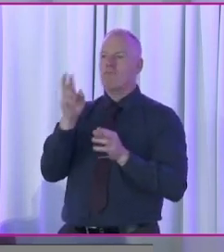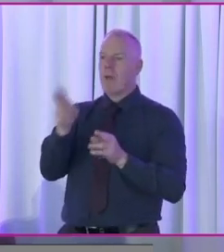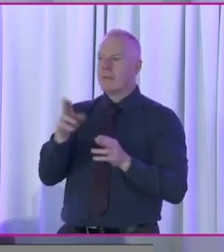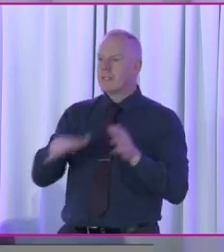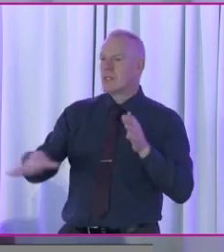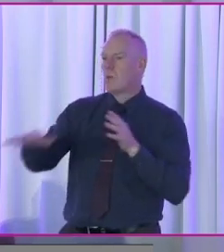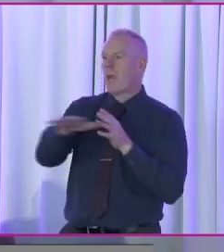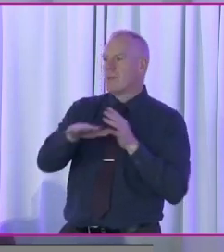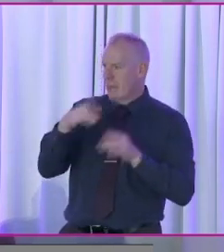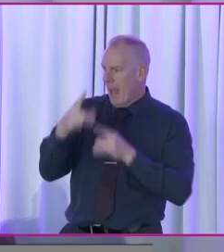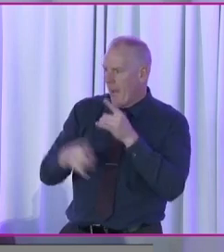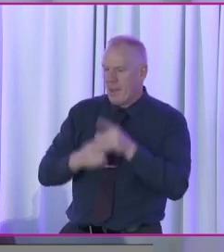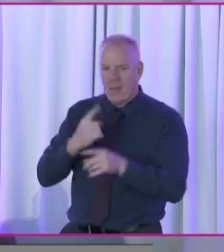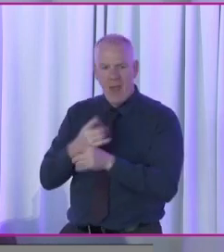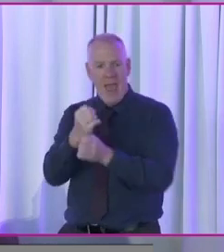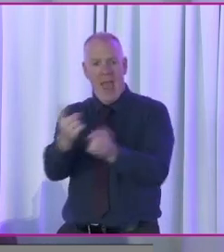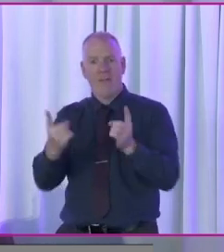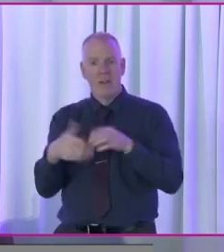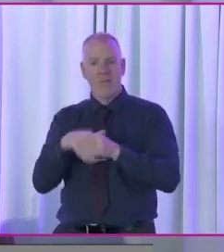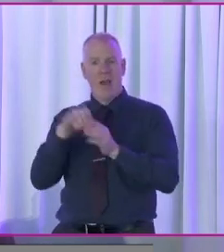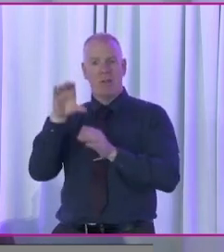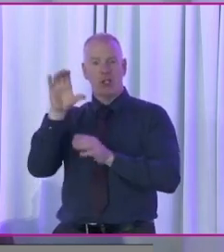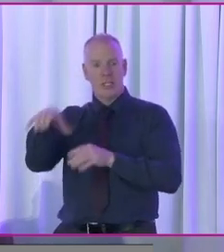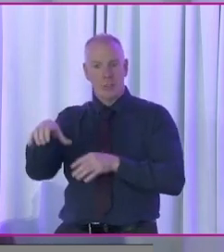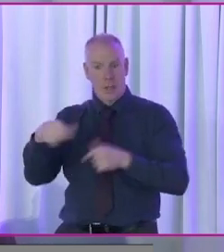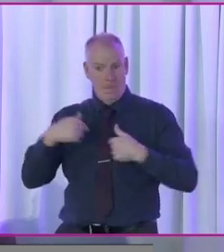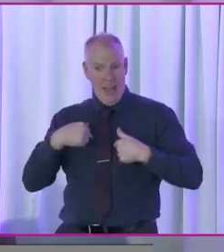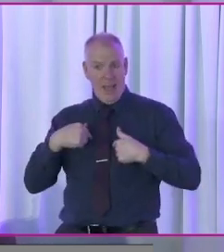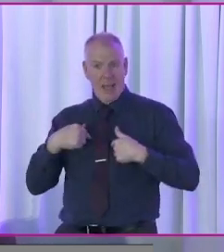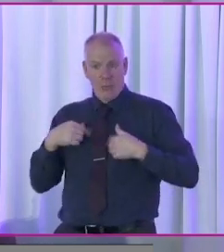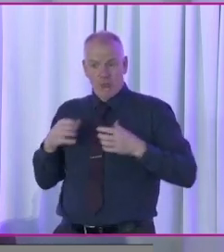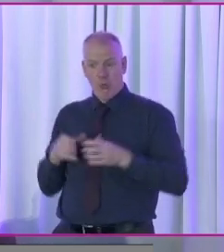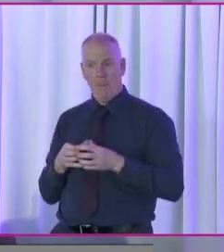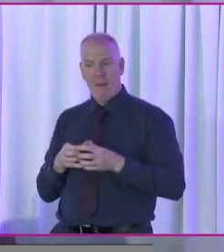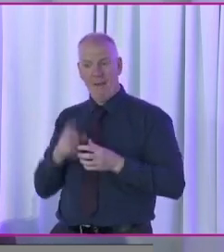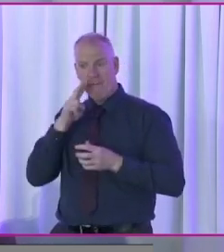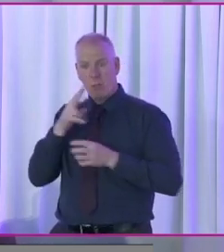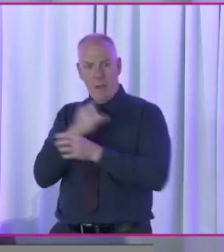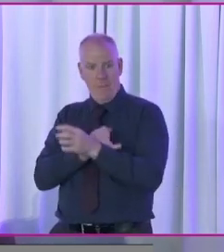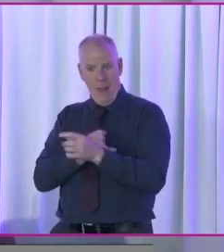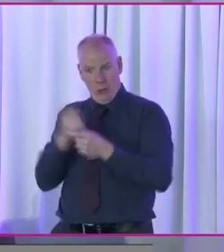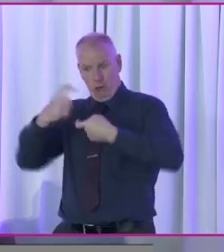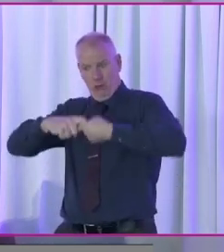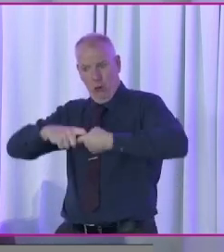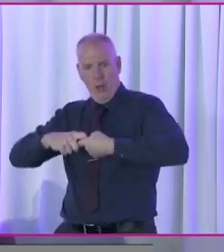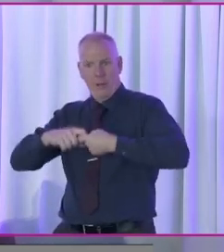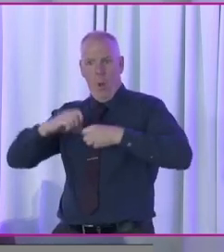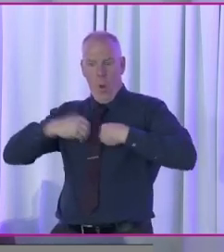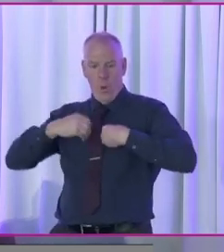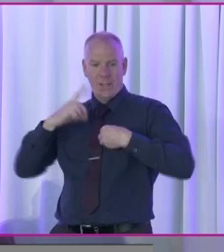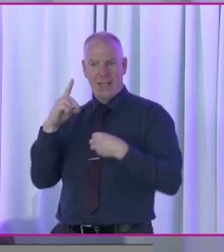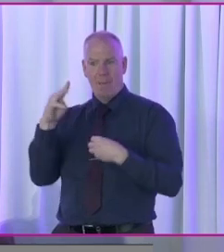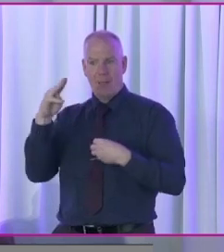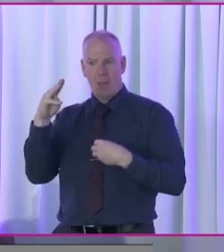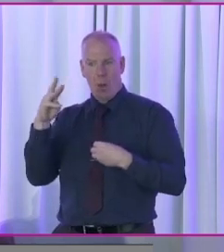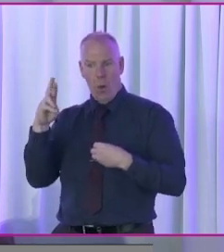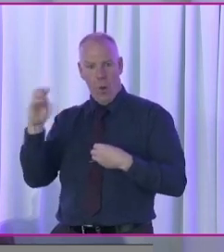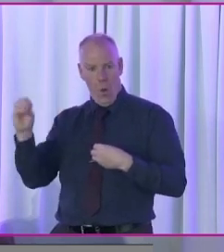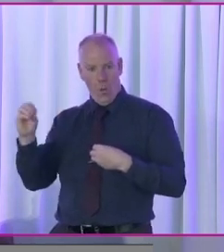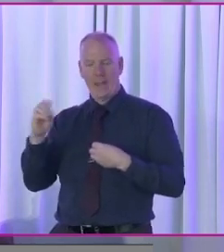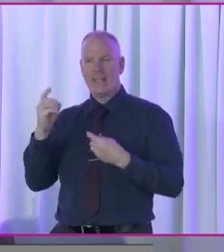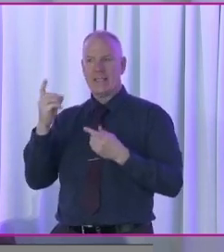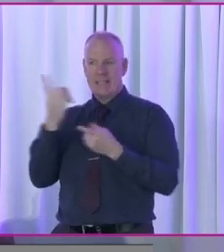everybody in a constituency, in our case, visually impaired, is encouraged to join their DPRO, Disabled Persons Representative